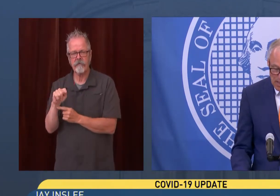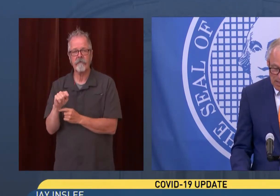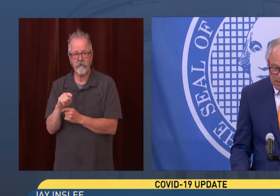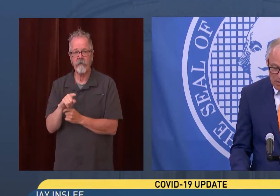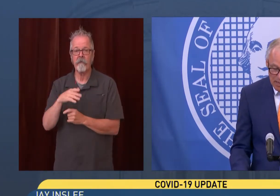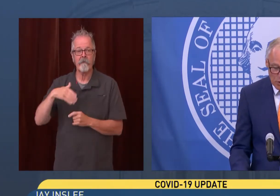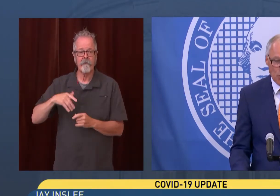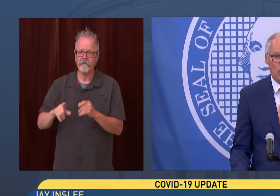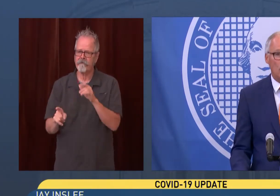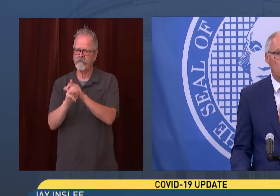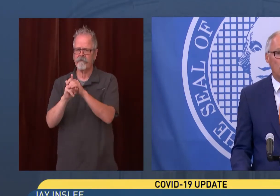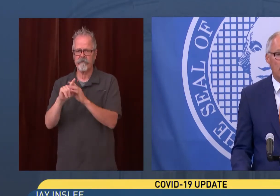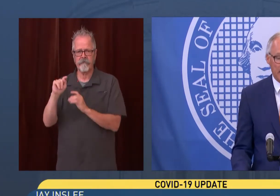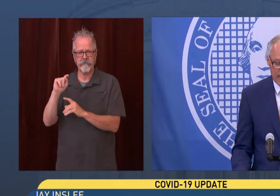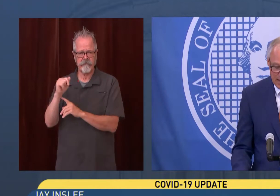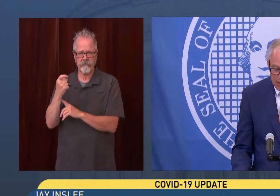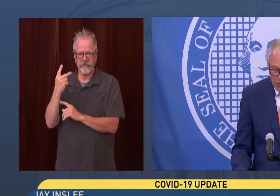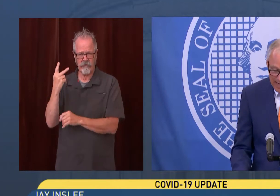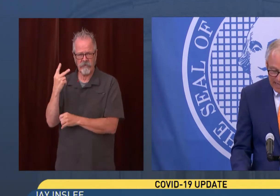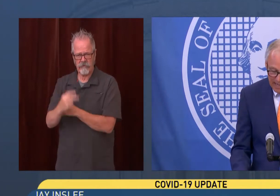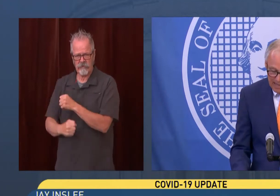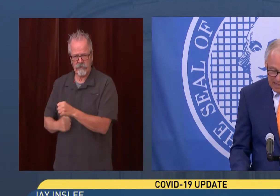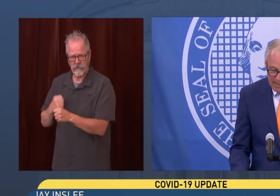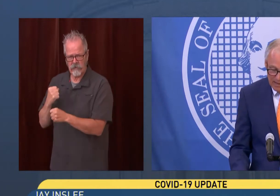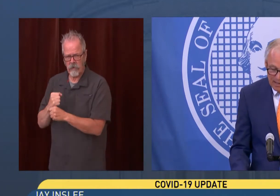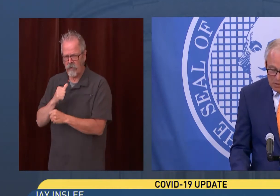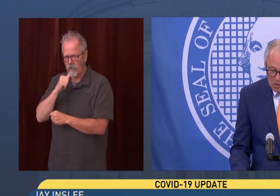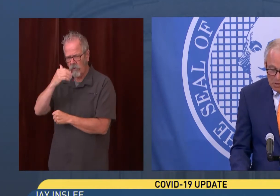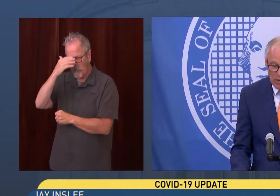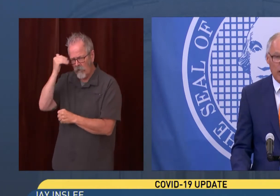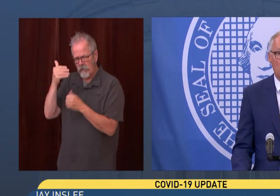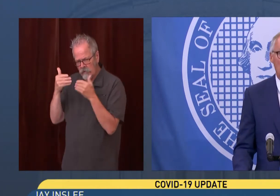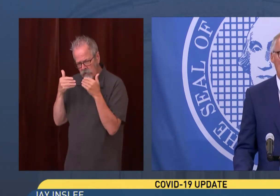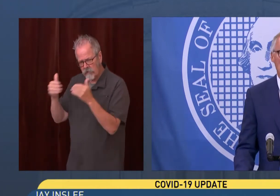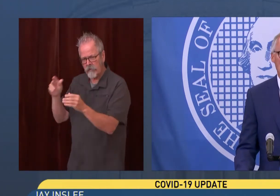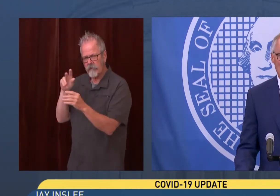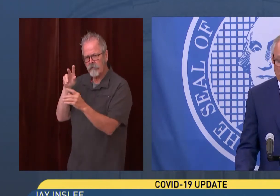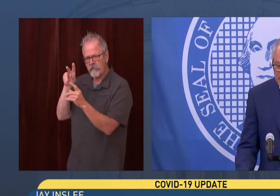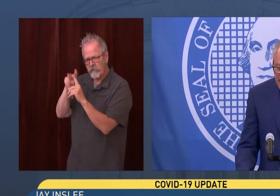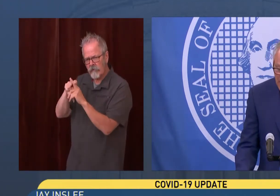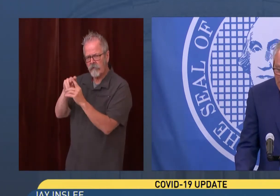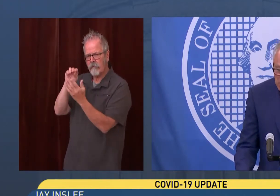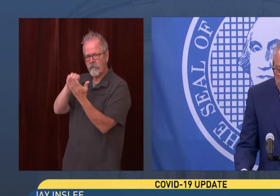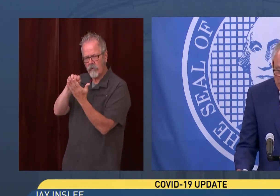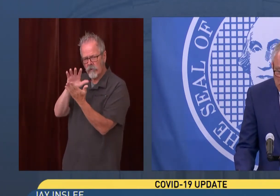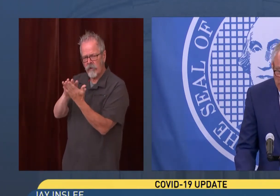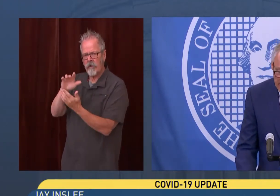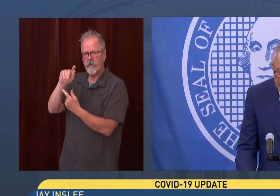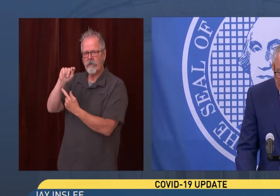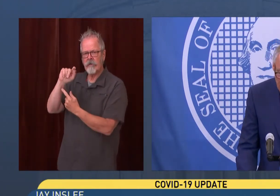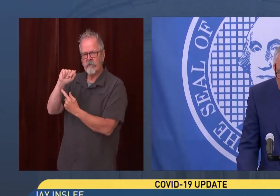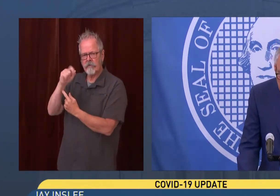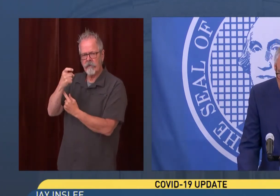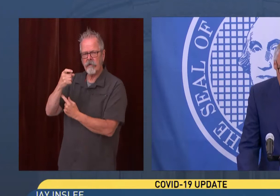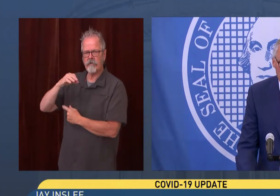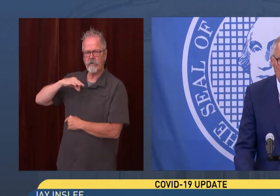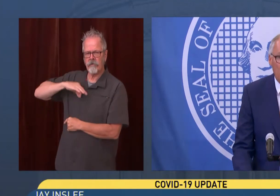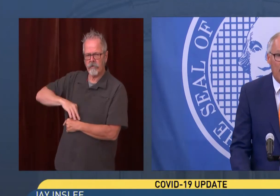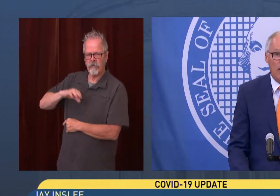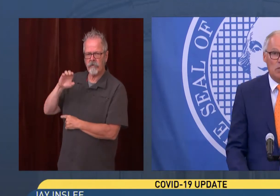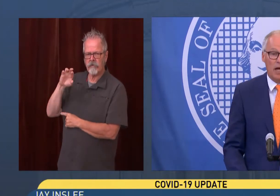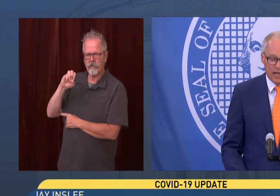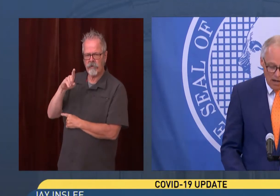years, to make sure they're included in getting the credit. The easiest way to do this is to go to the IRS website at irs